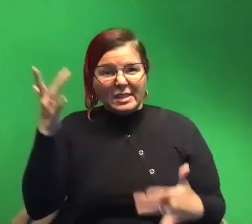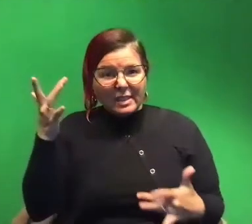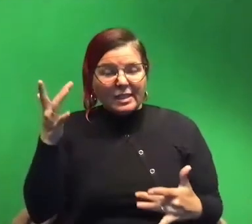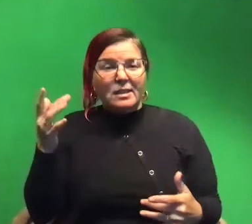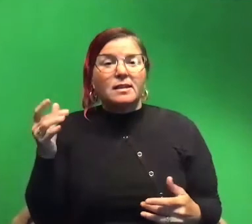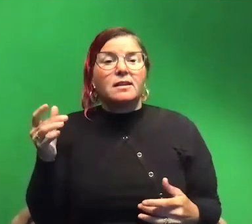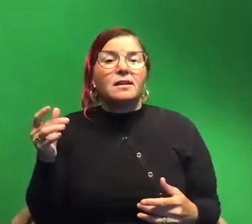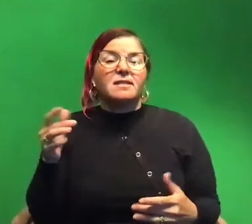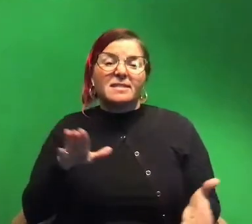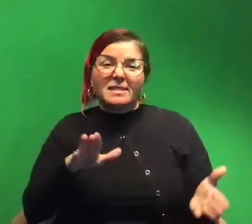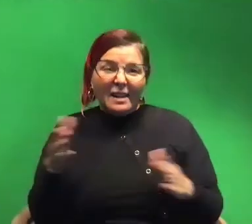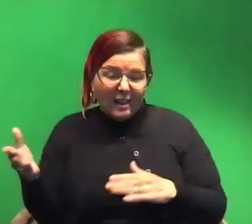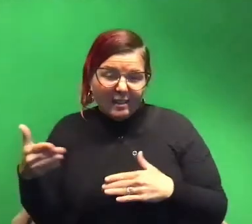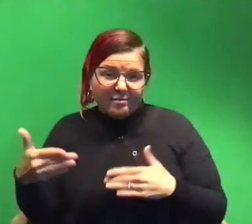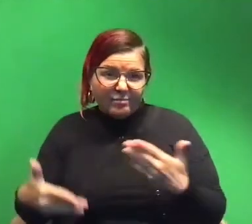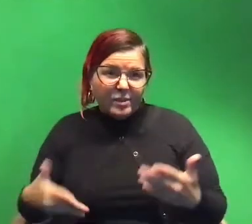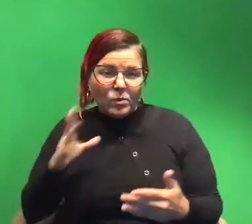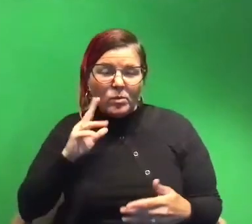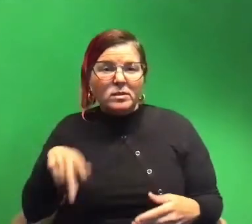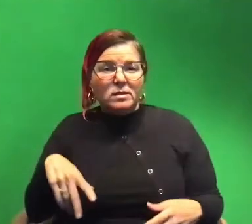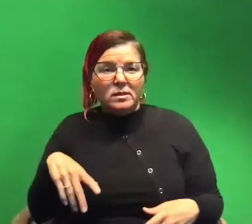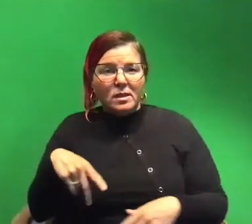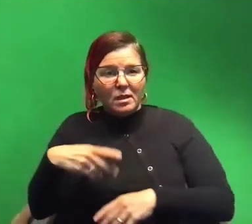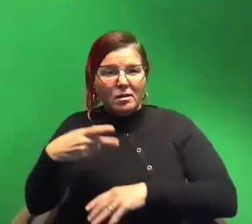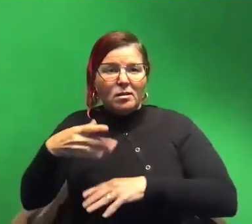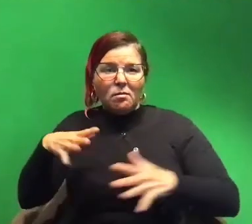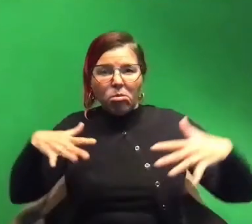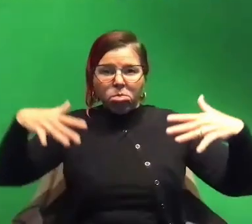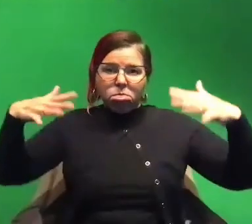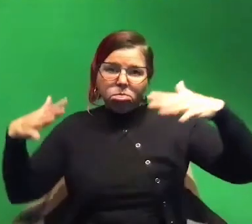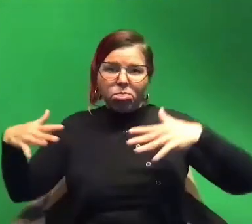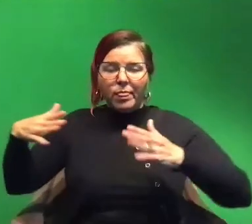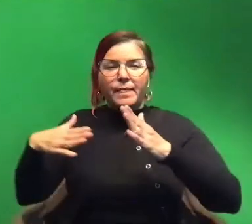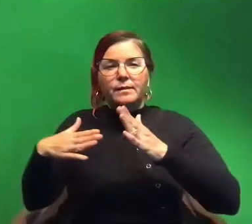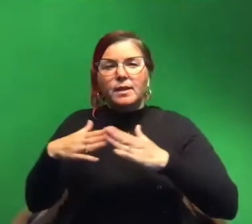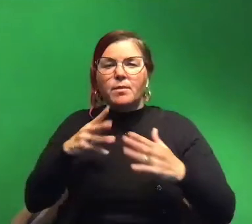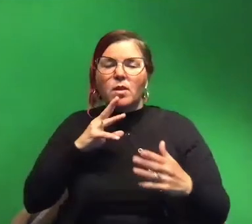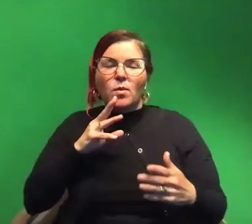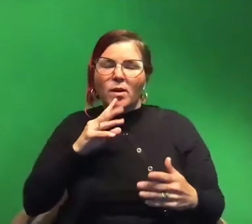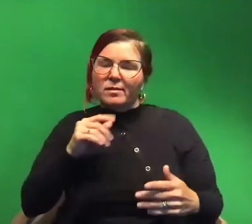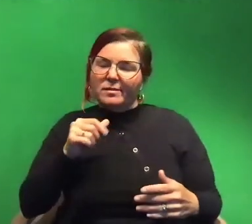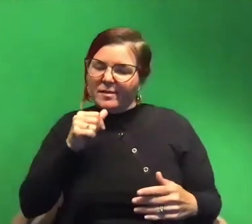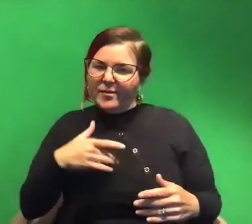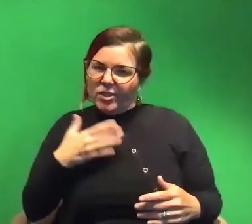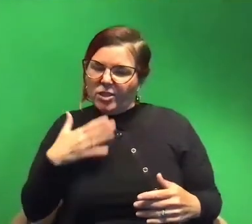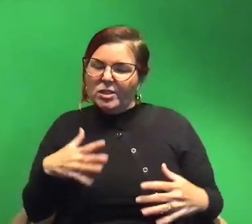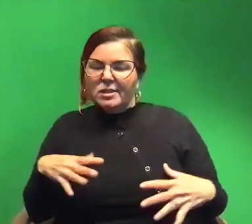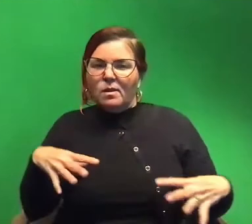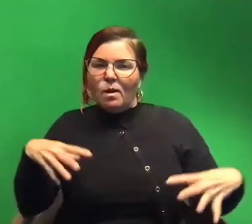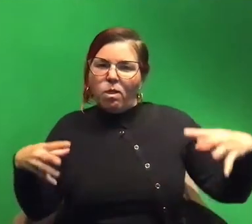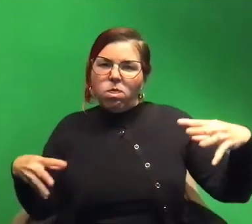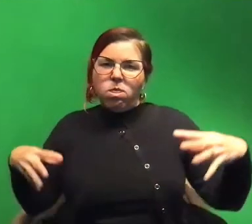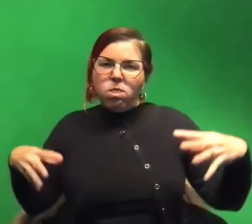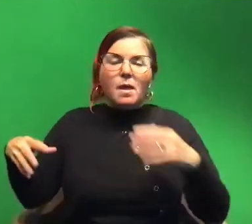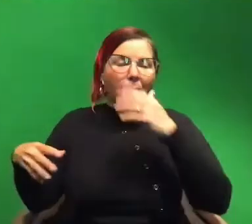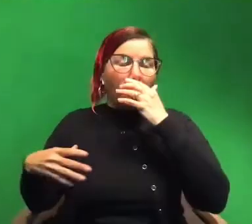is basically dying you'll often just see them like at the top of the water just feeling not great um and so a lot of times